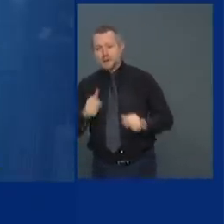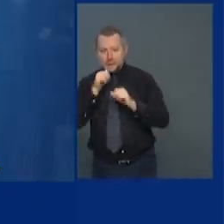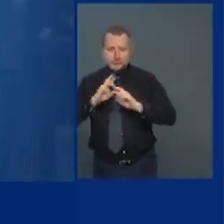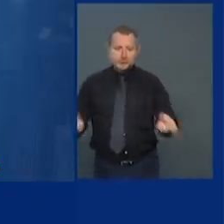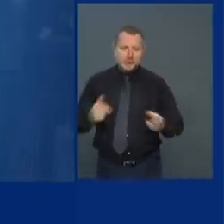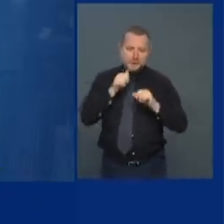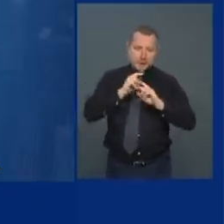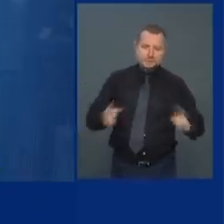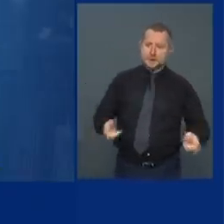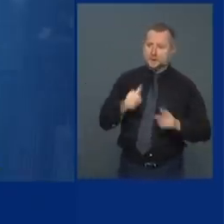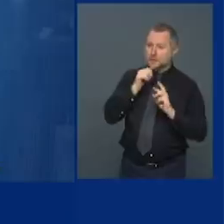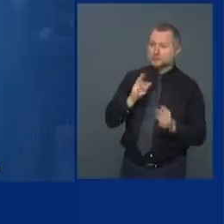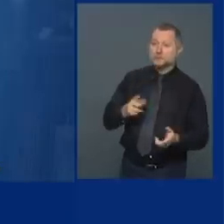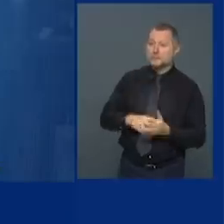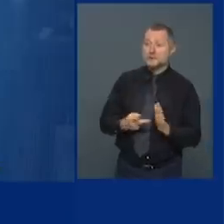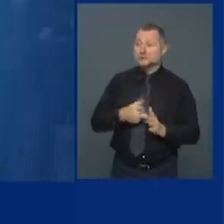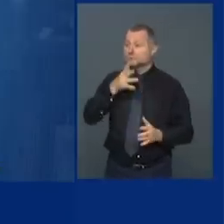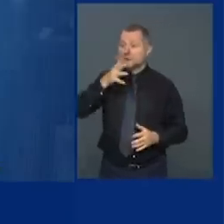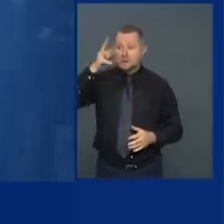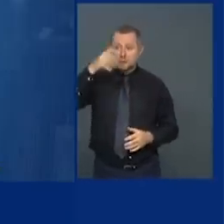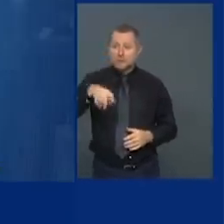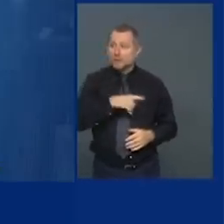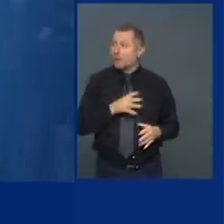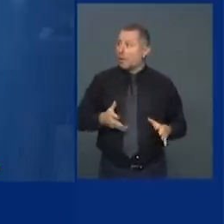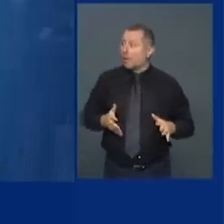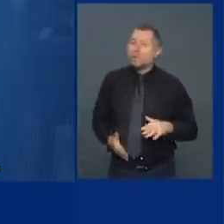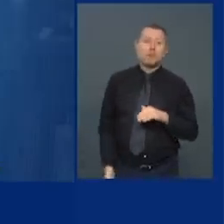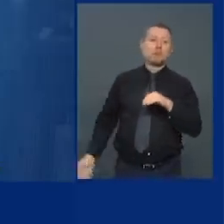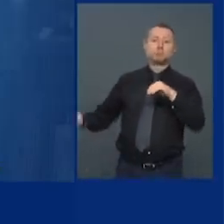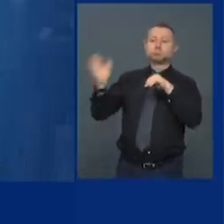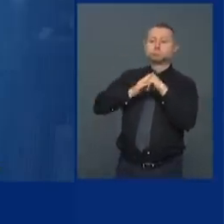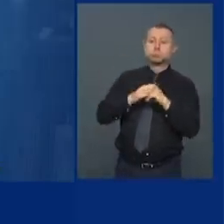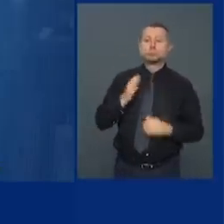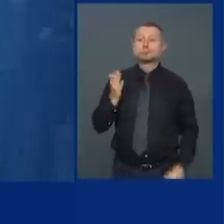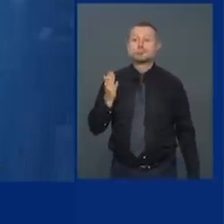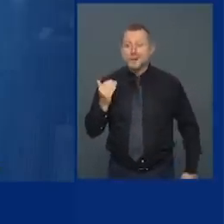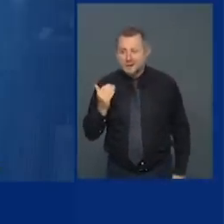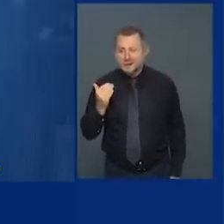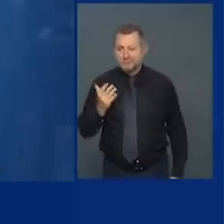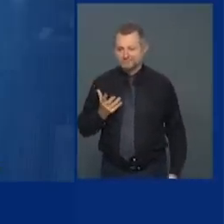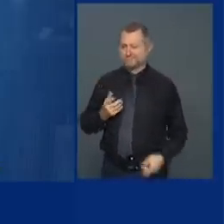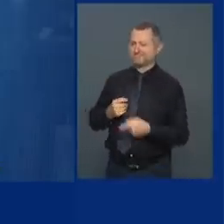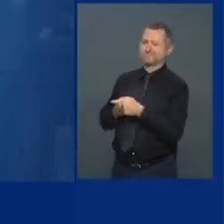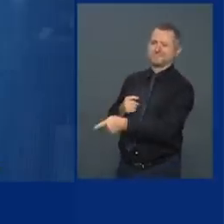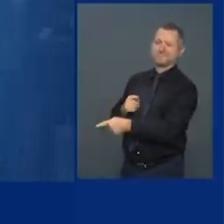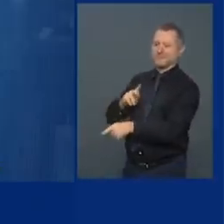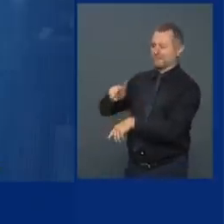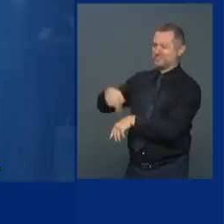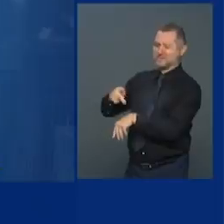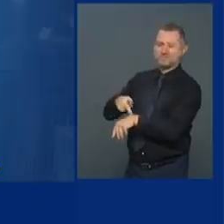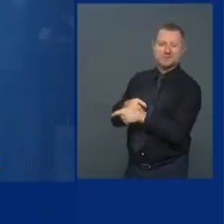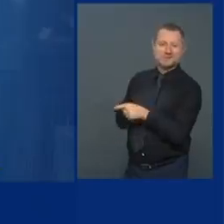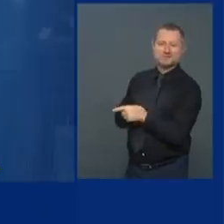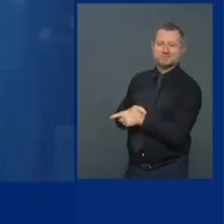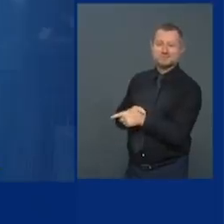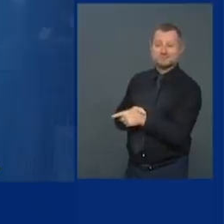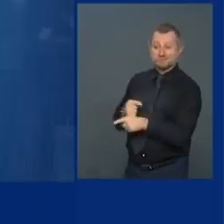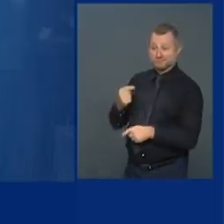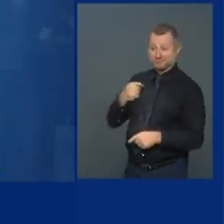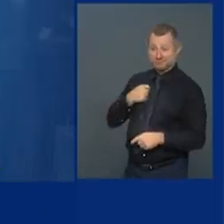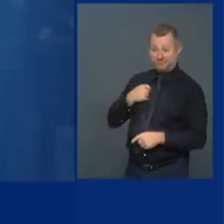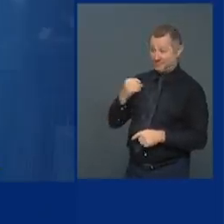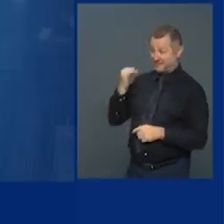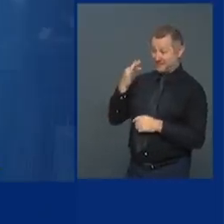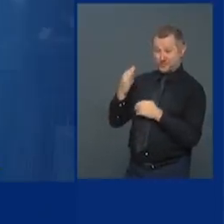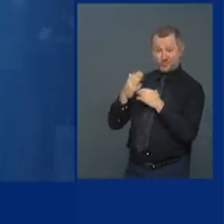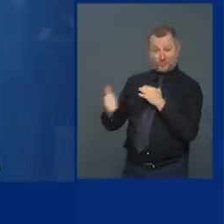increased parents' anxiety. Why? Because they're principals, right? When you get called to the principal's office, that